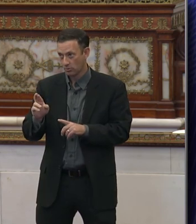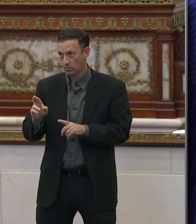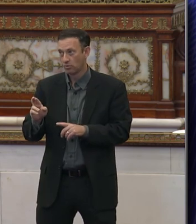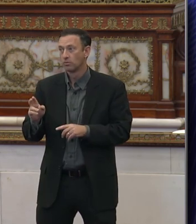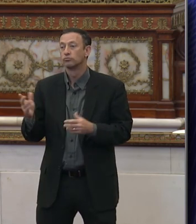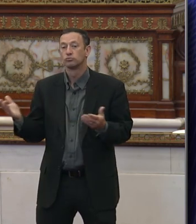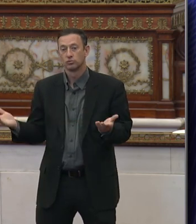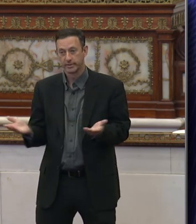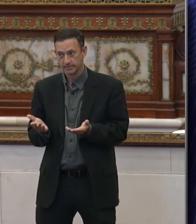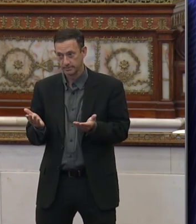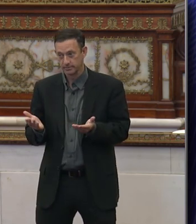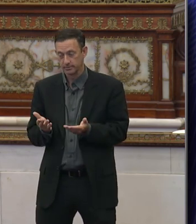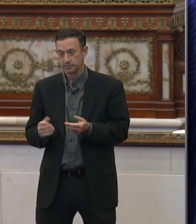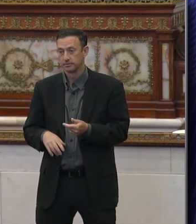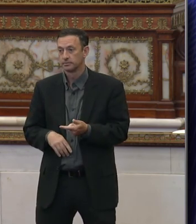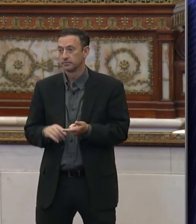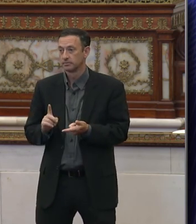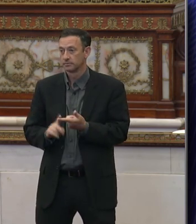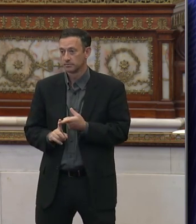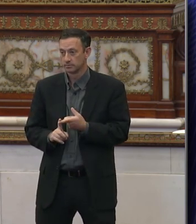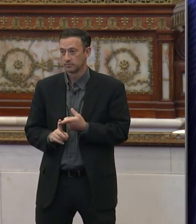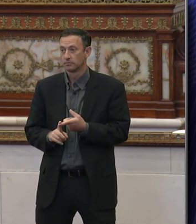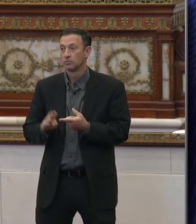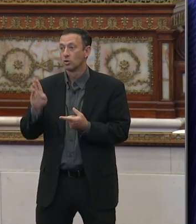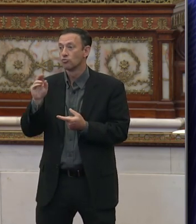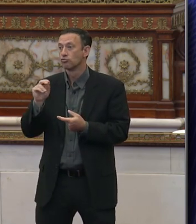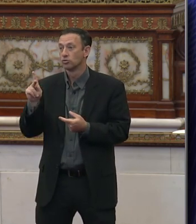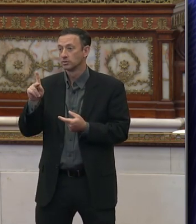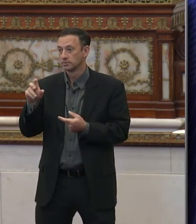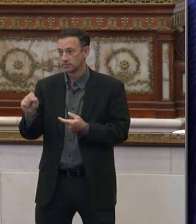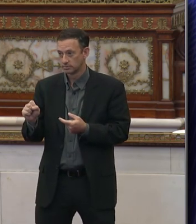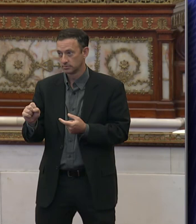Present. Councilmember Brooks.